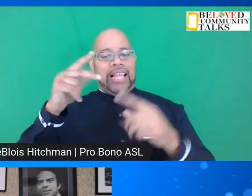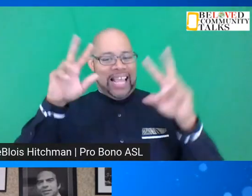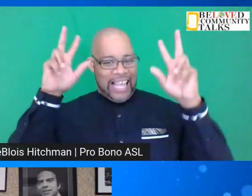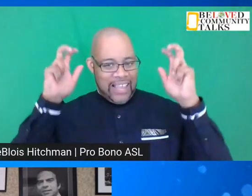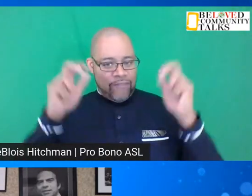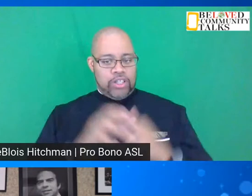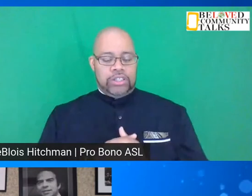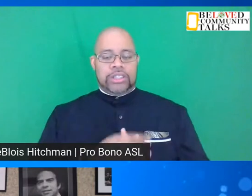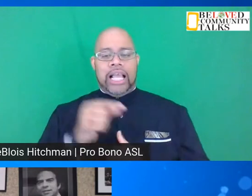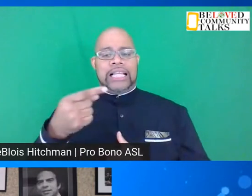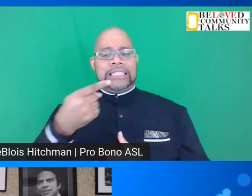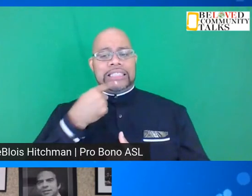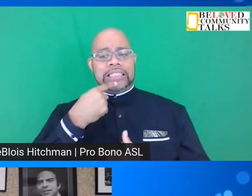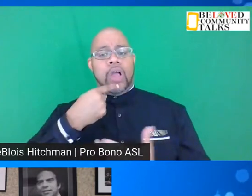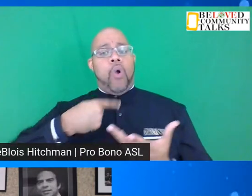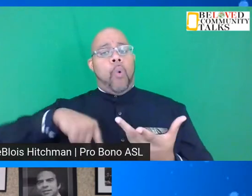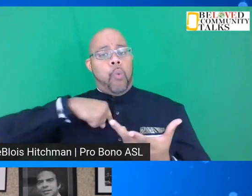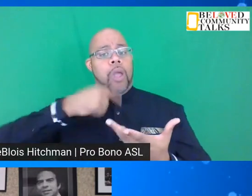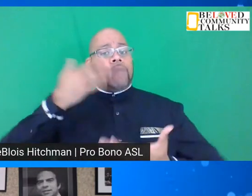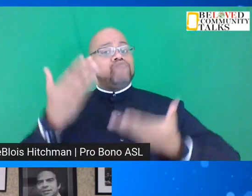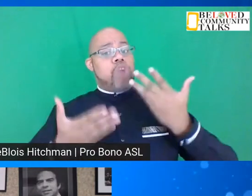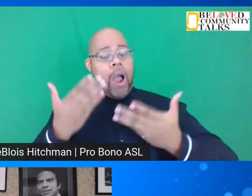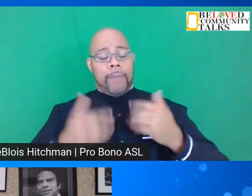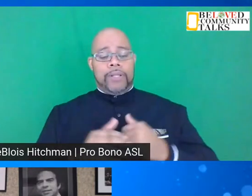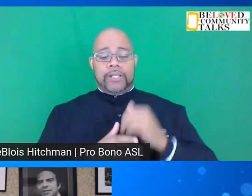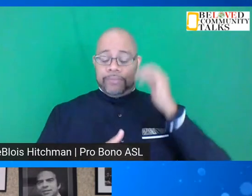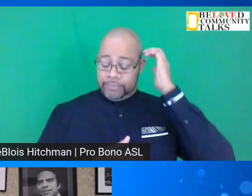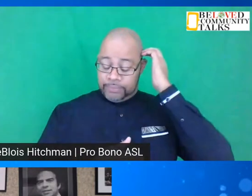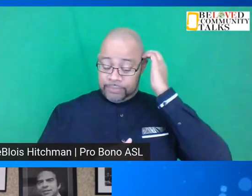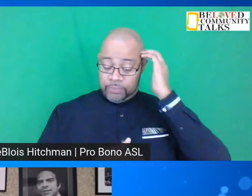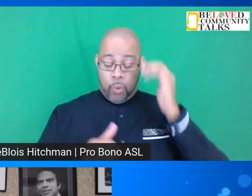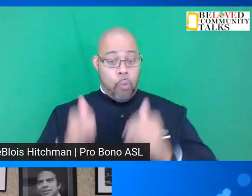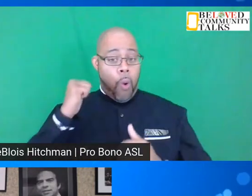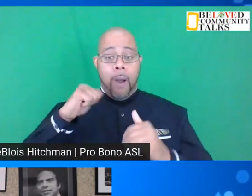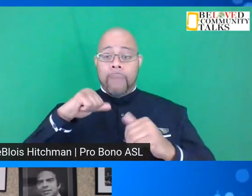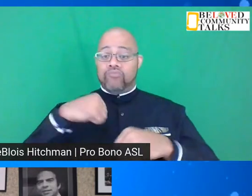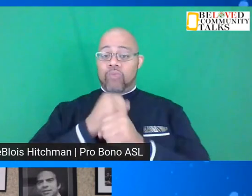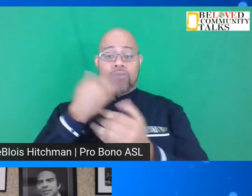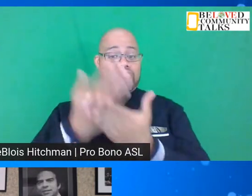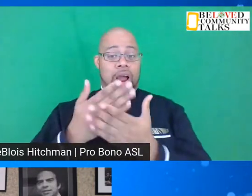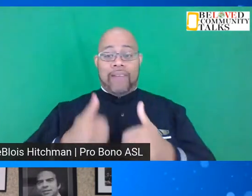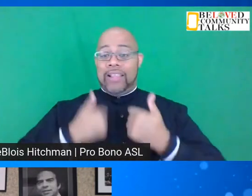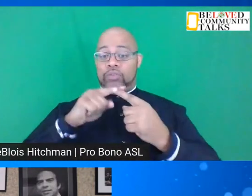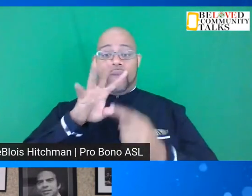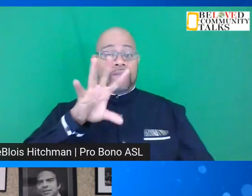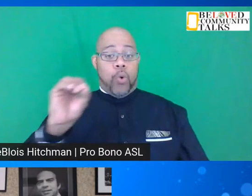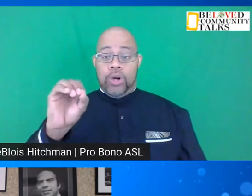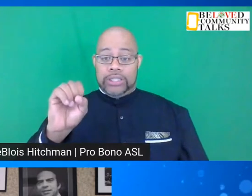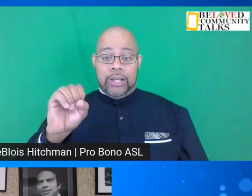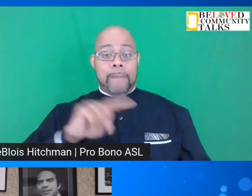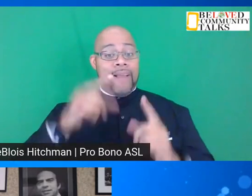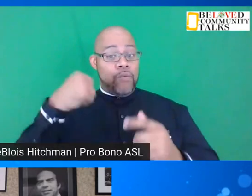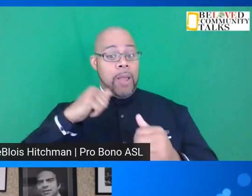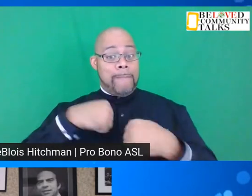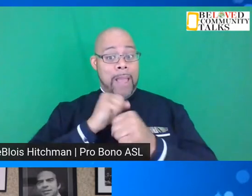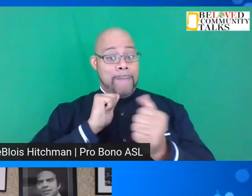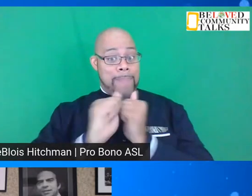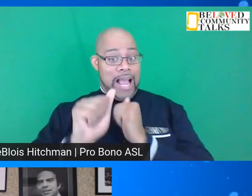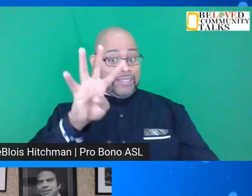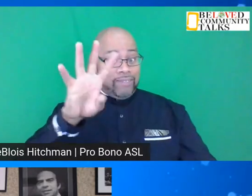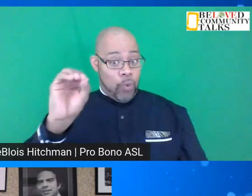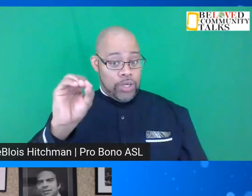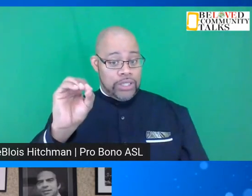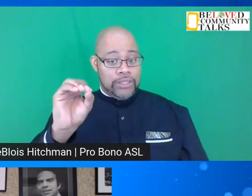And he said, we probably won't make it to 40. But if we make it past 40,